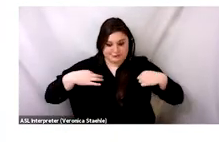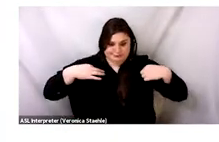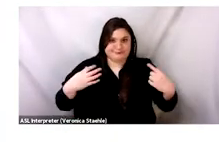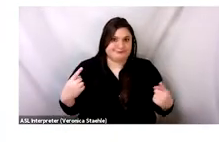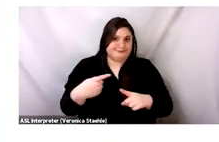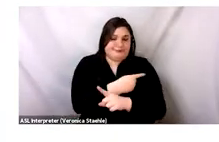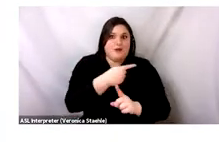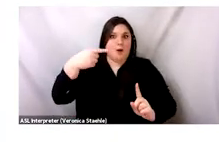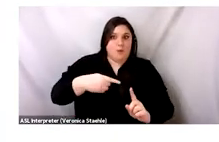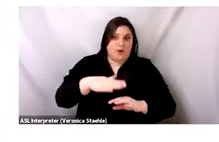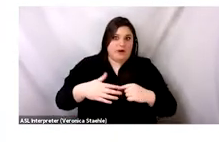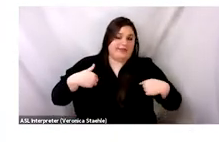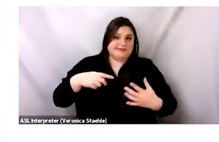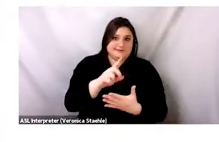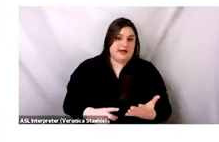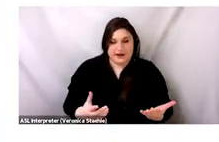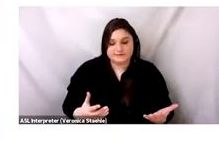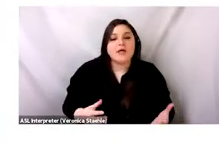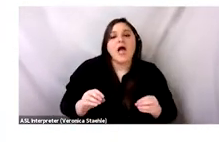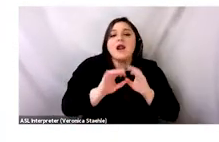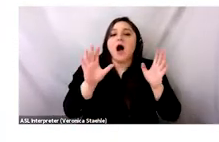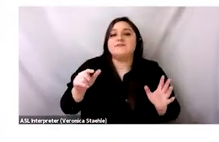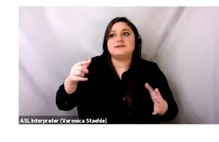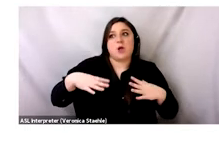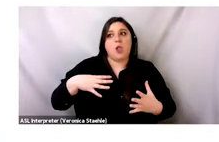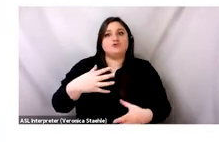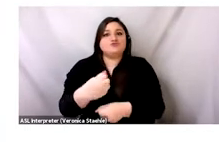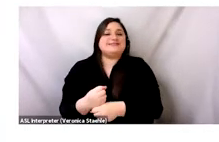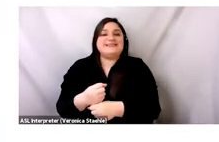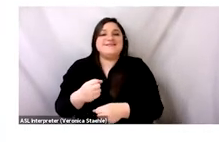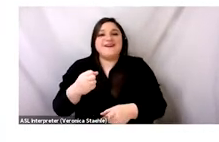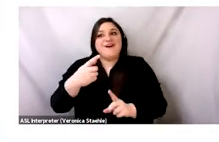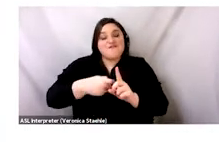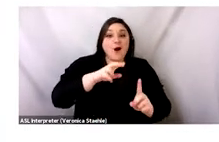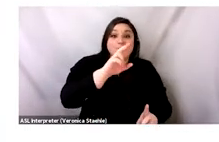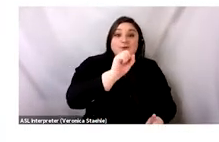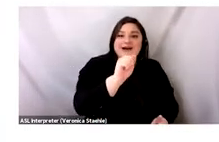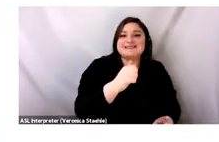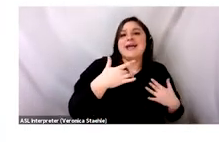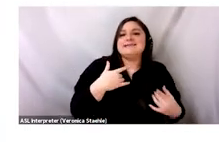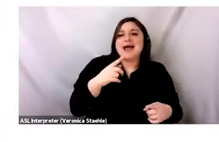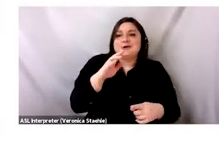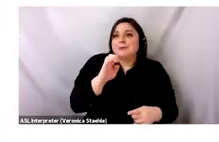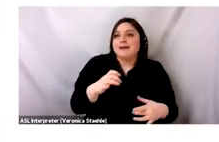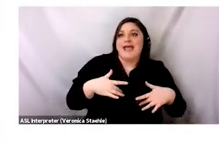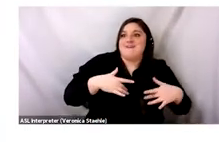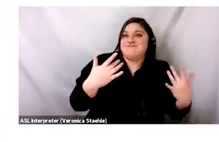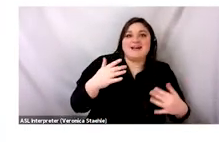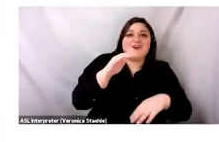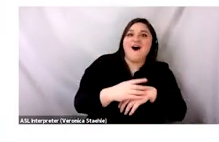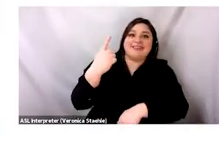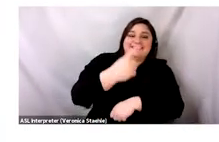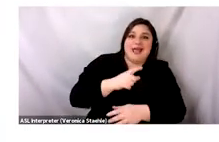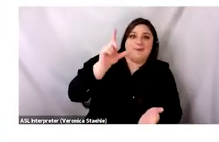Contramento's stock, we see t-shirts that were exported from the United States that were clearly printed for events just three months prior,